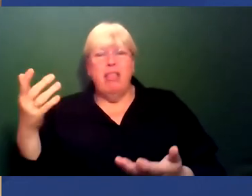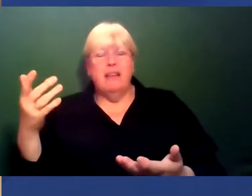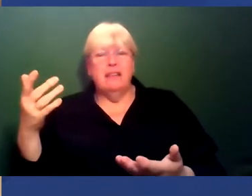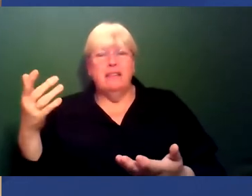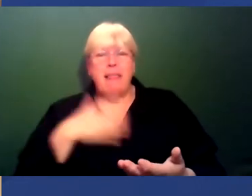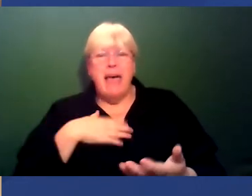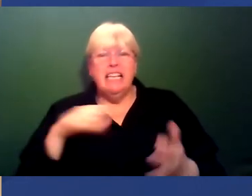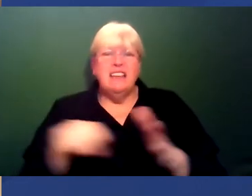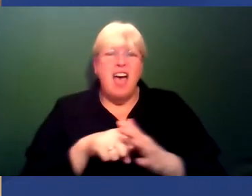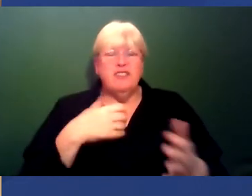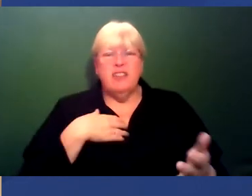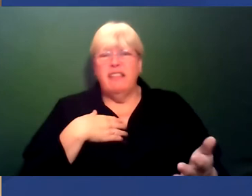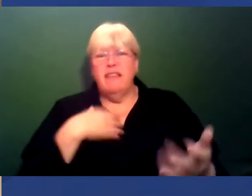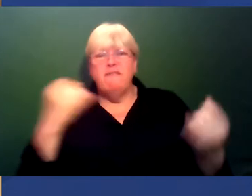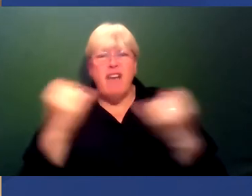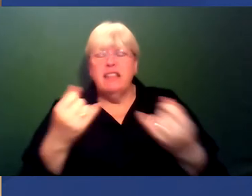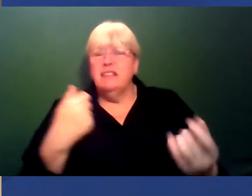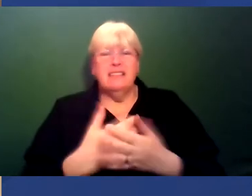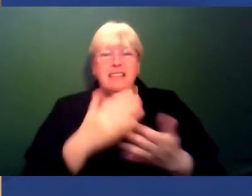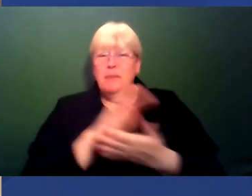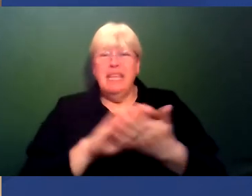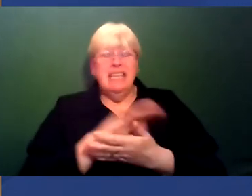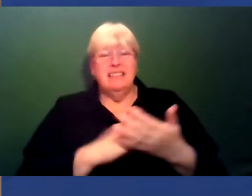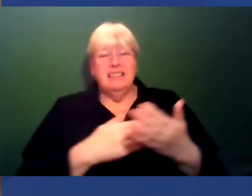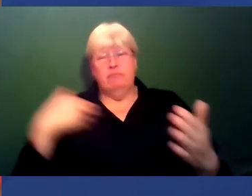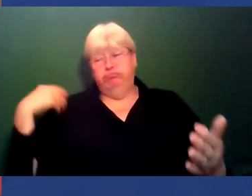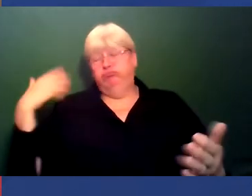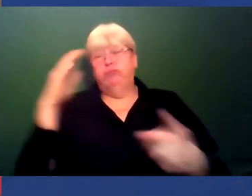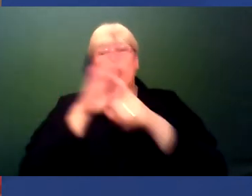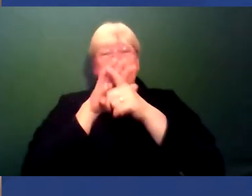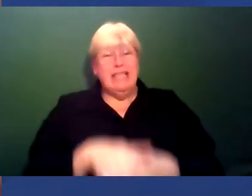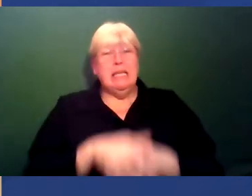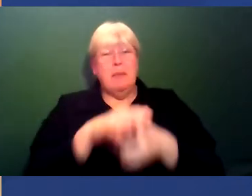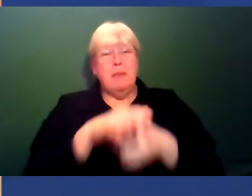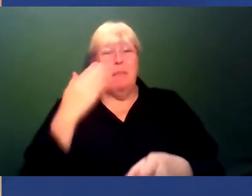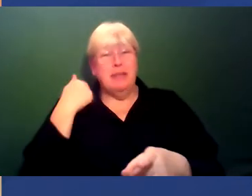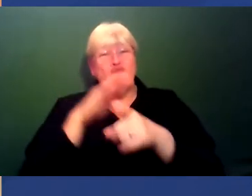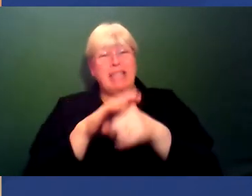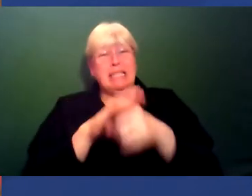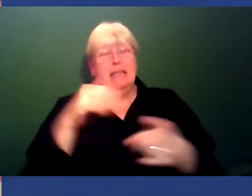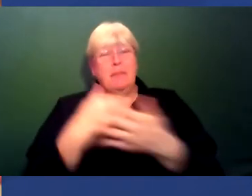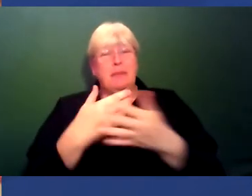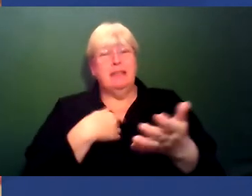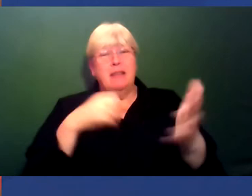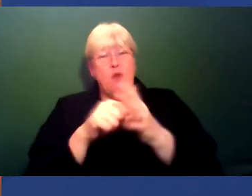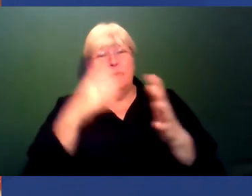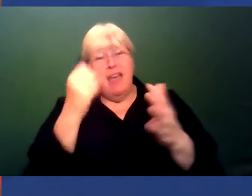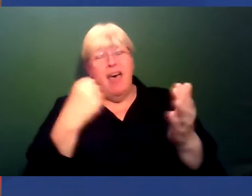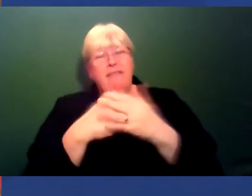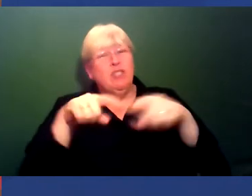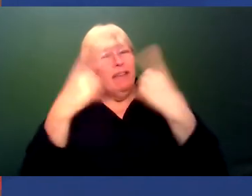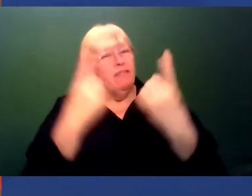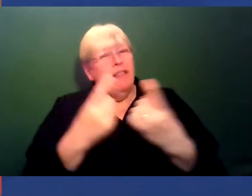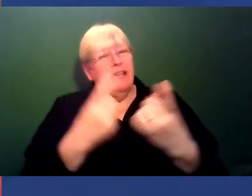hangover of racism. And, and, but, you know, and so, so, so knitting that together for people in Black History Month by